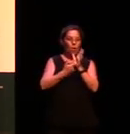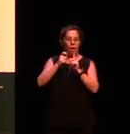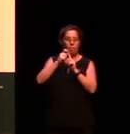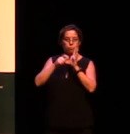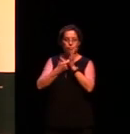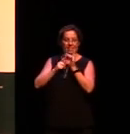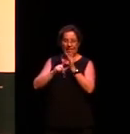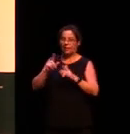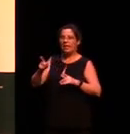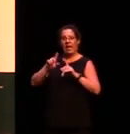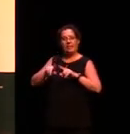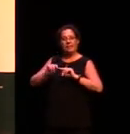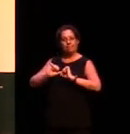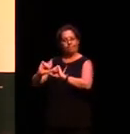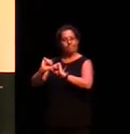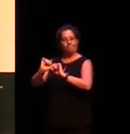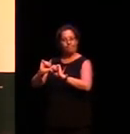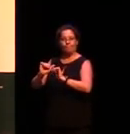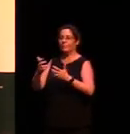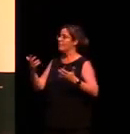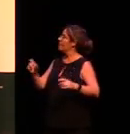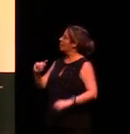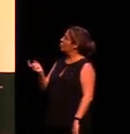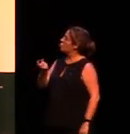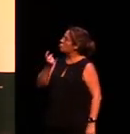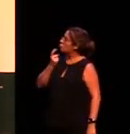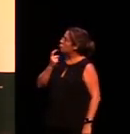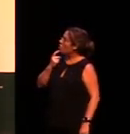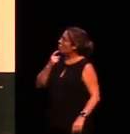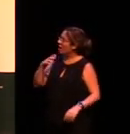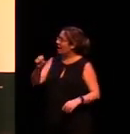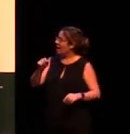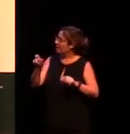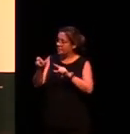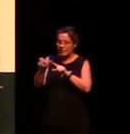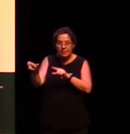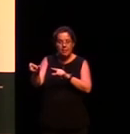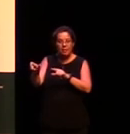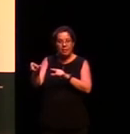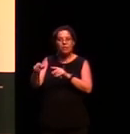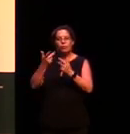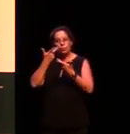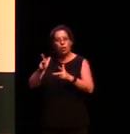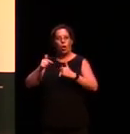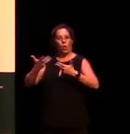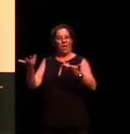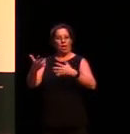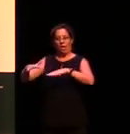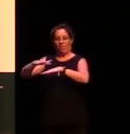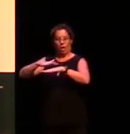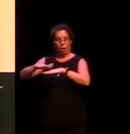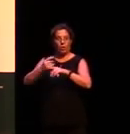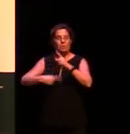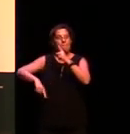rock carries its own little marker to tell you it's the location but then it actually carries an extra